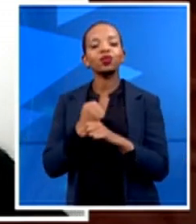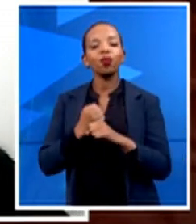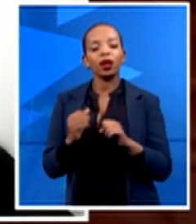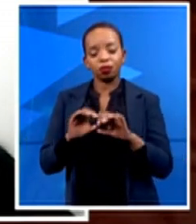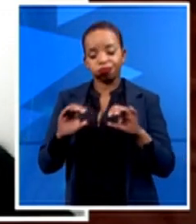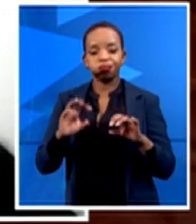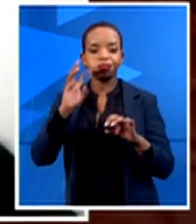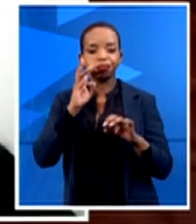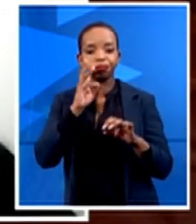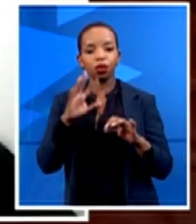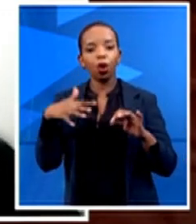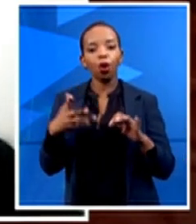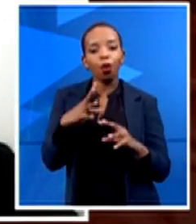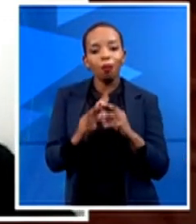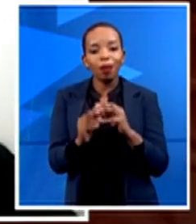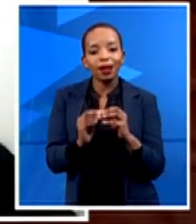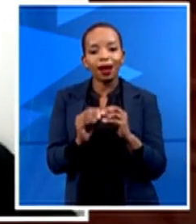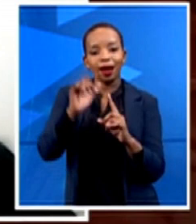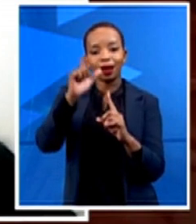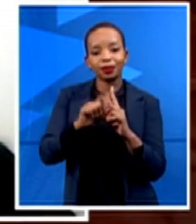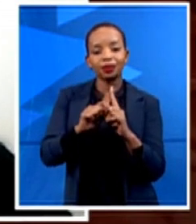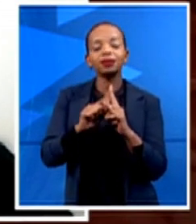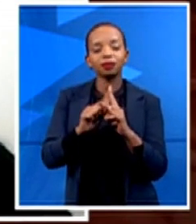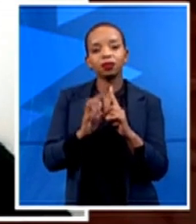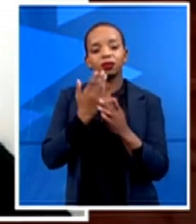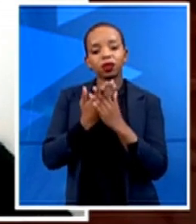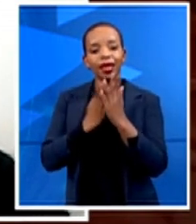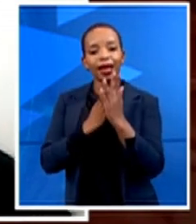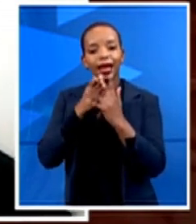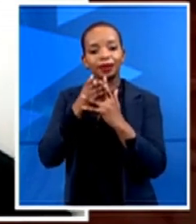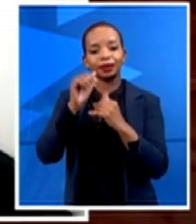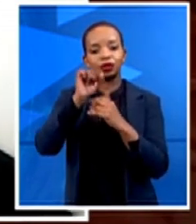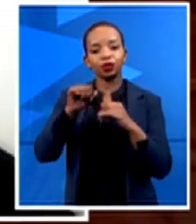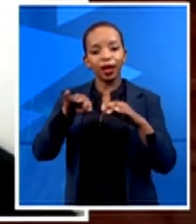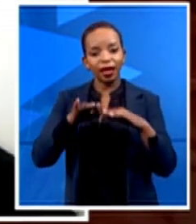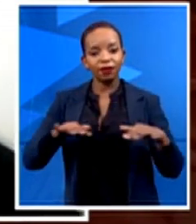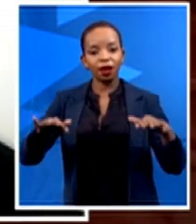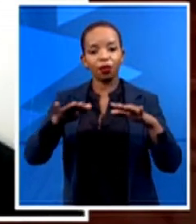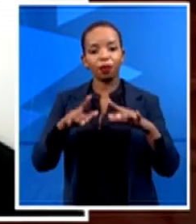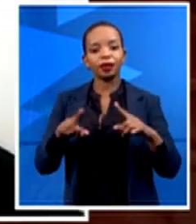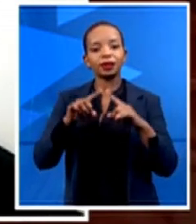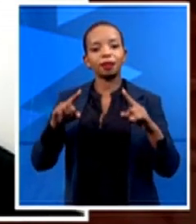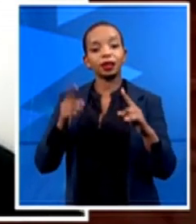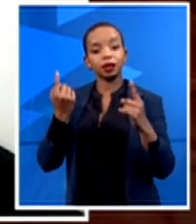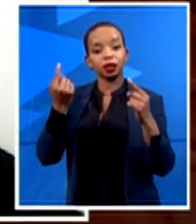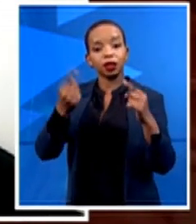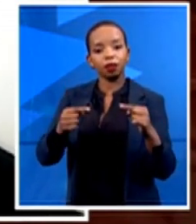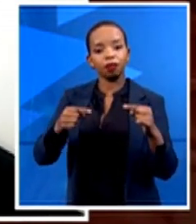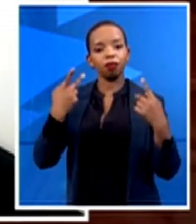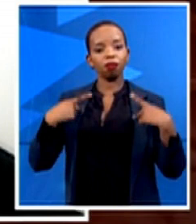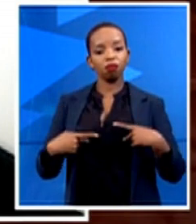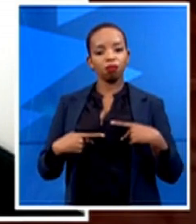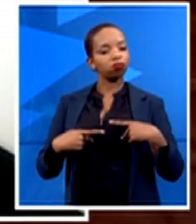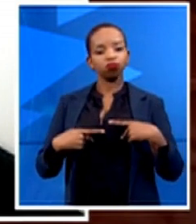to your environment 3D remotely without them having to come into your